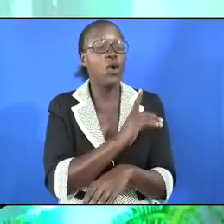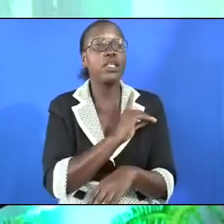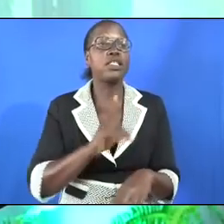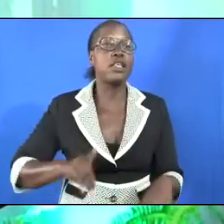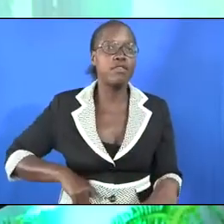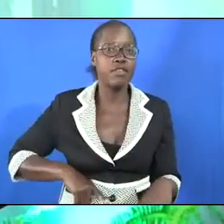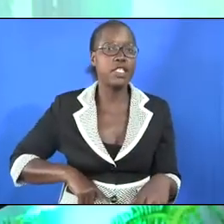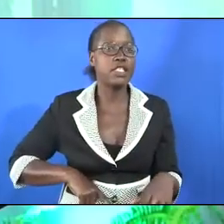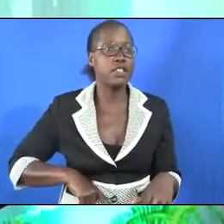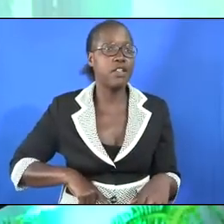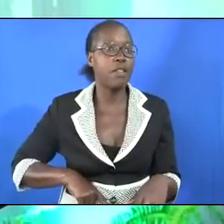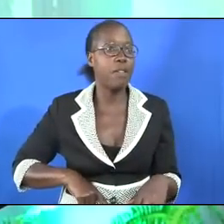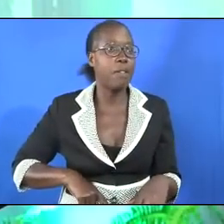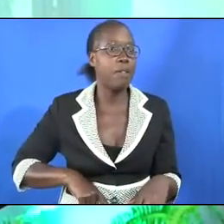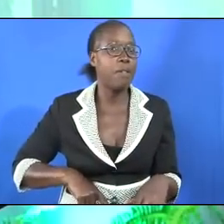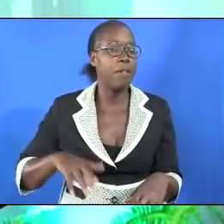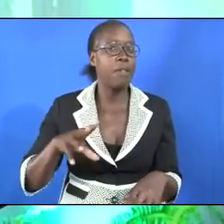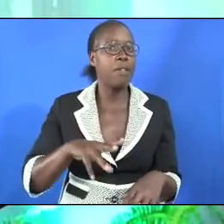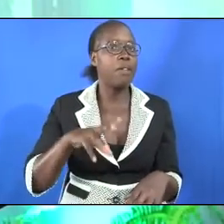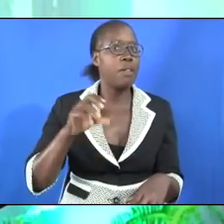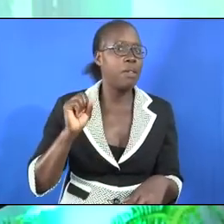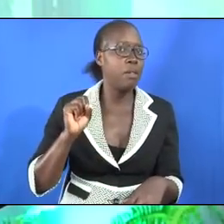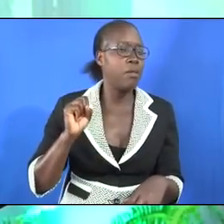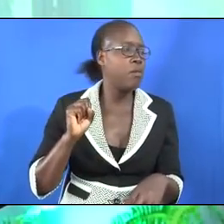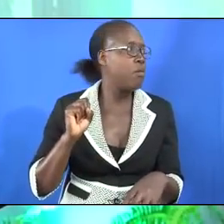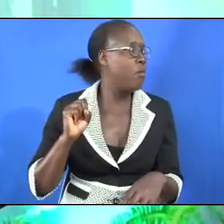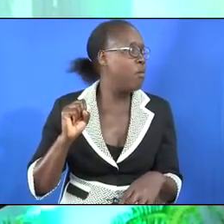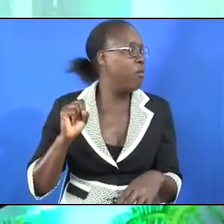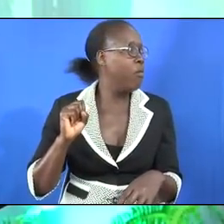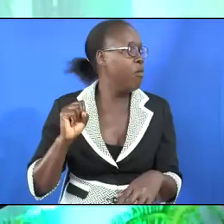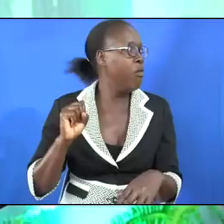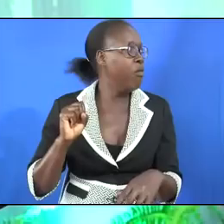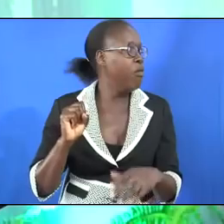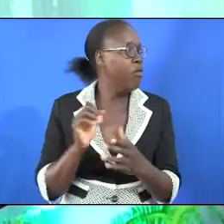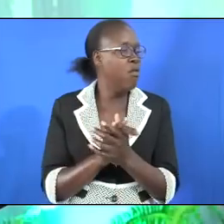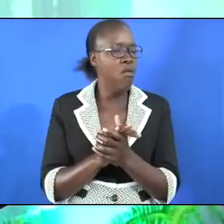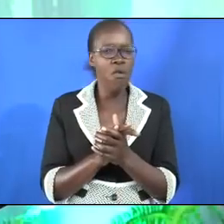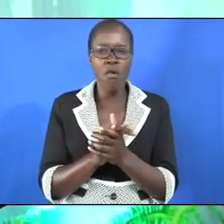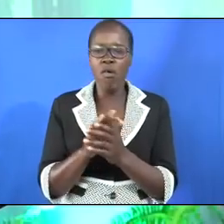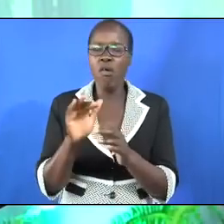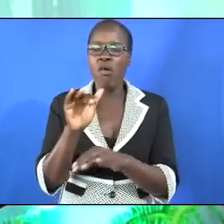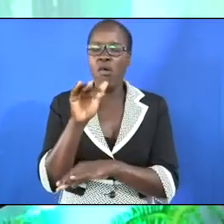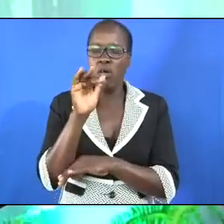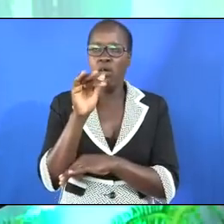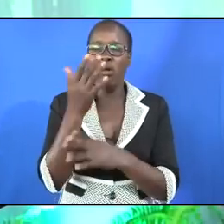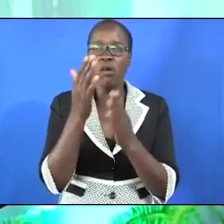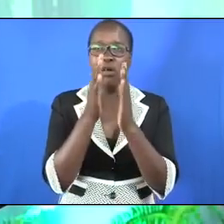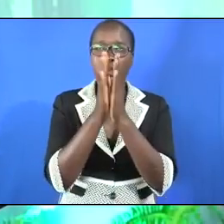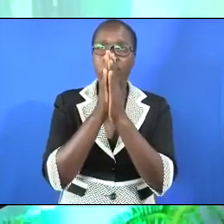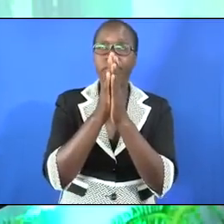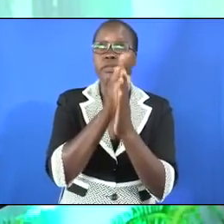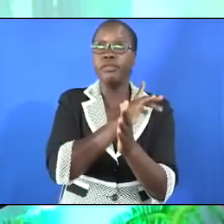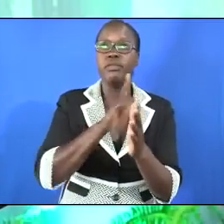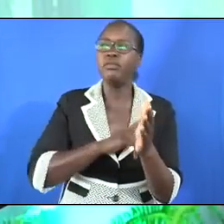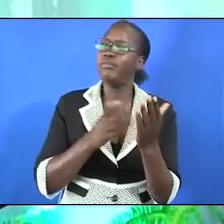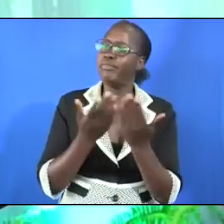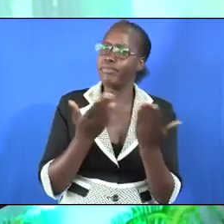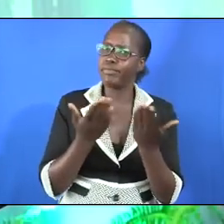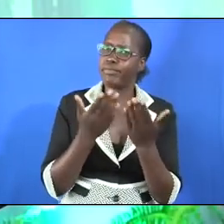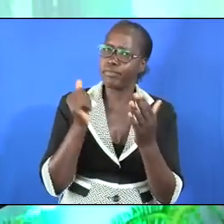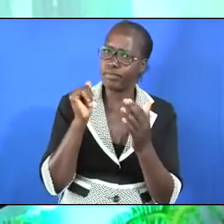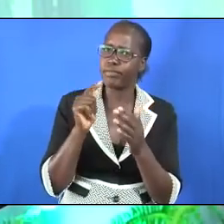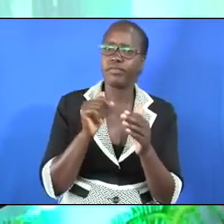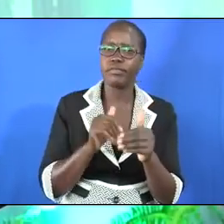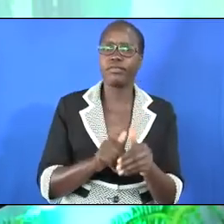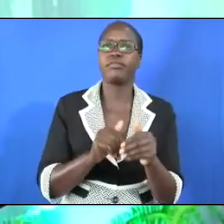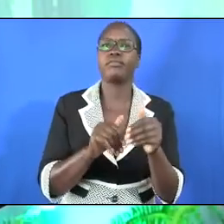was king and he inquires of the Lord whether it was plausible,